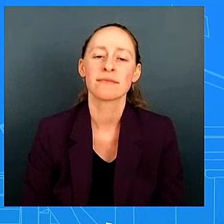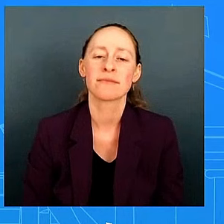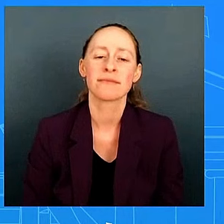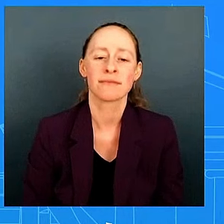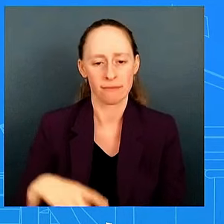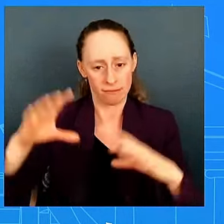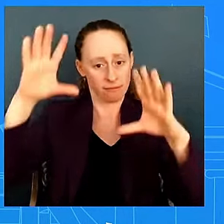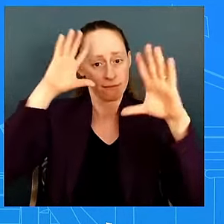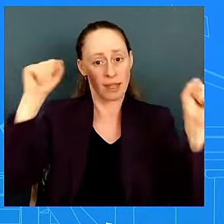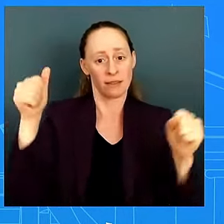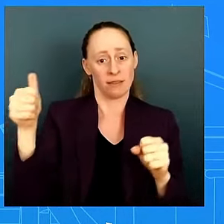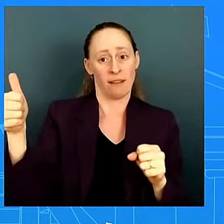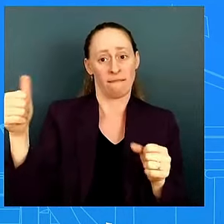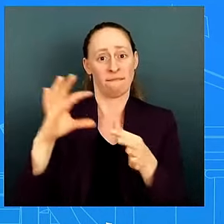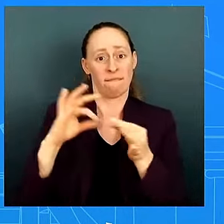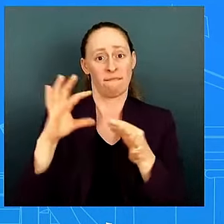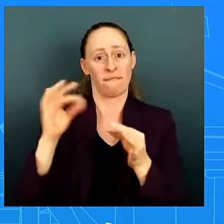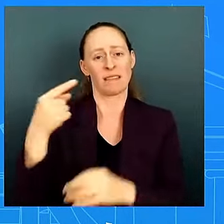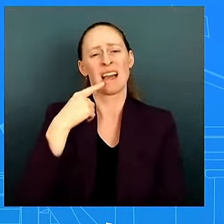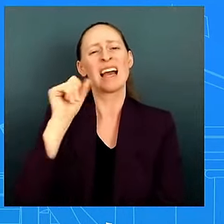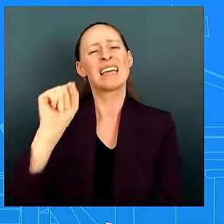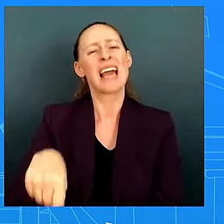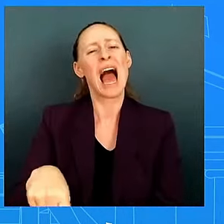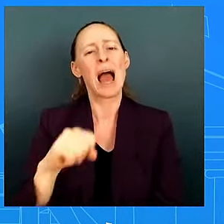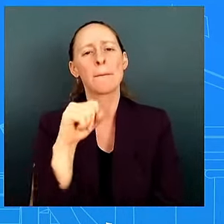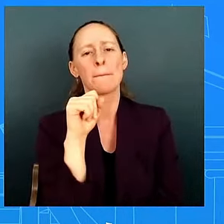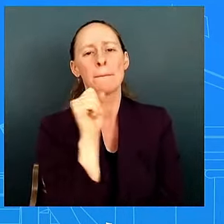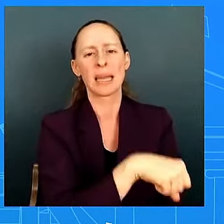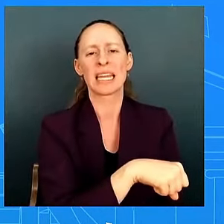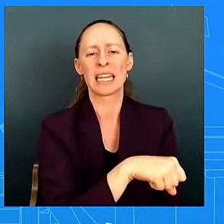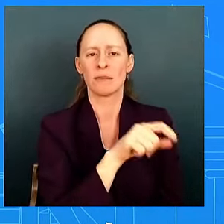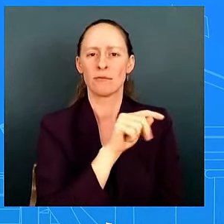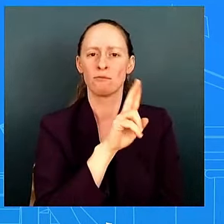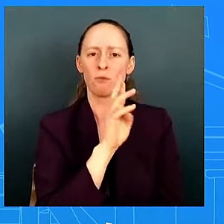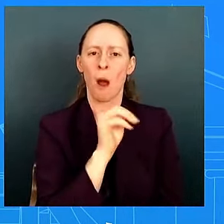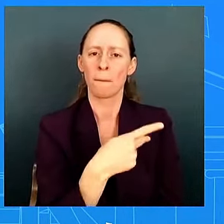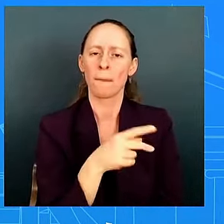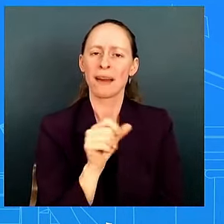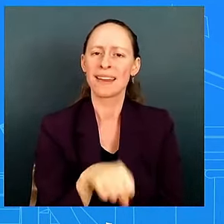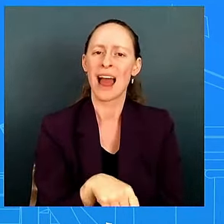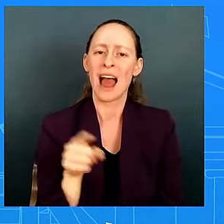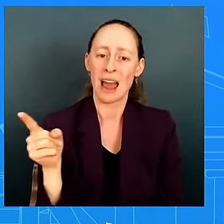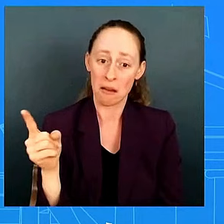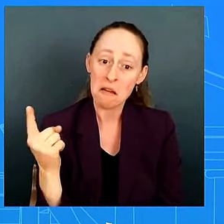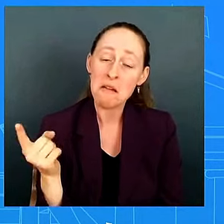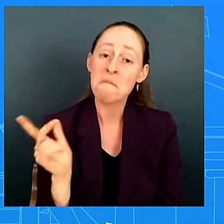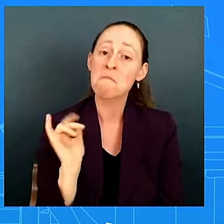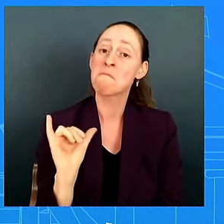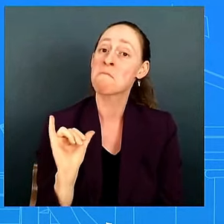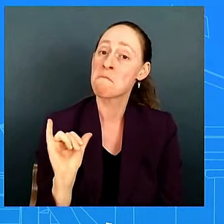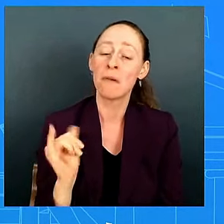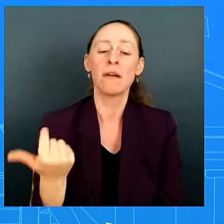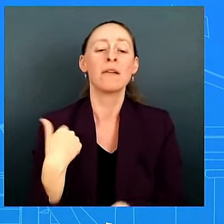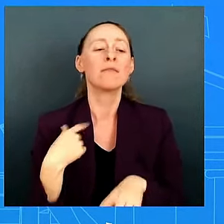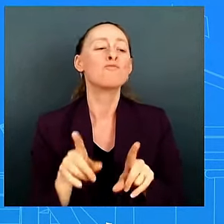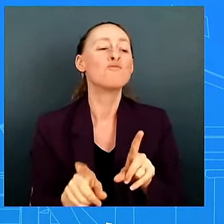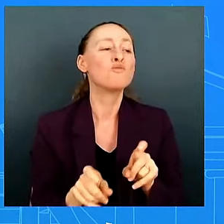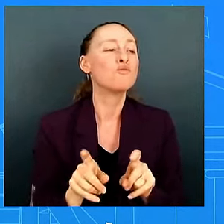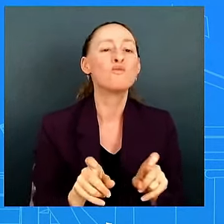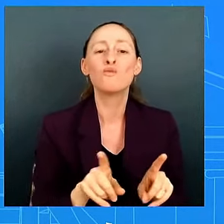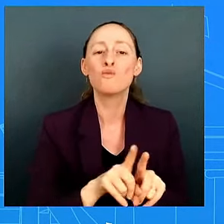vice president actually has a slightly stronger showing against donald trump than the president president how does the president explain